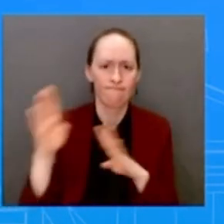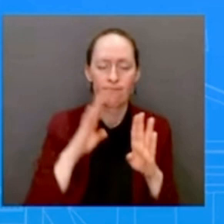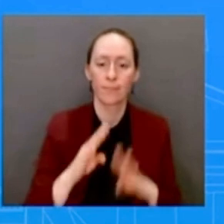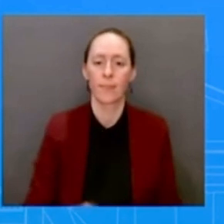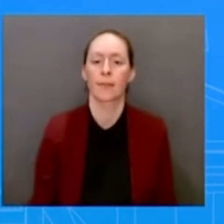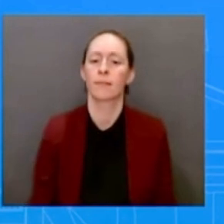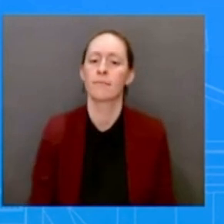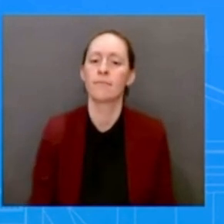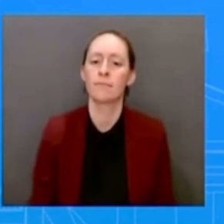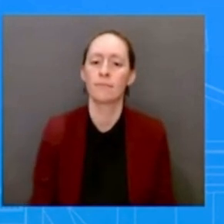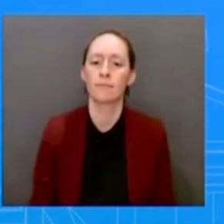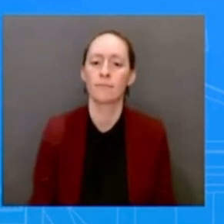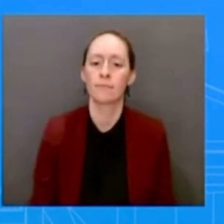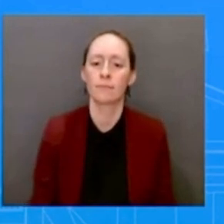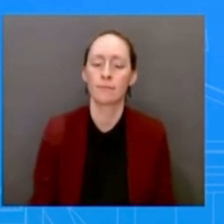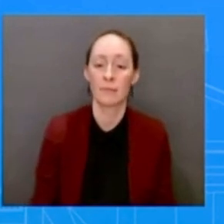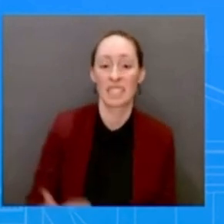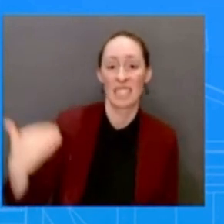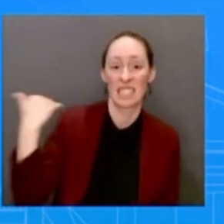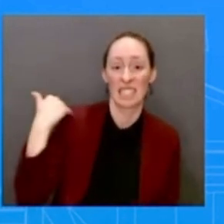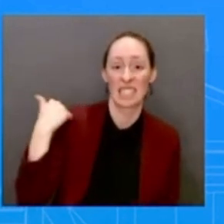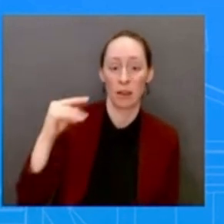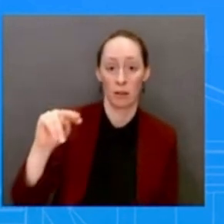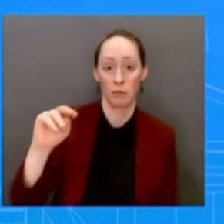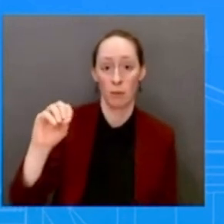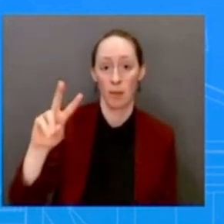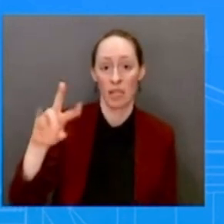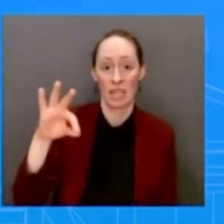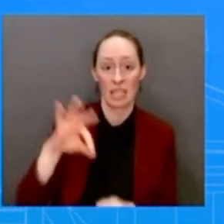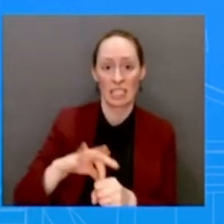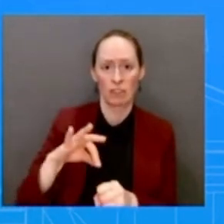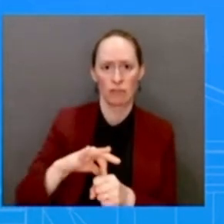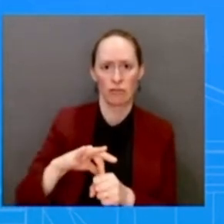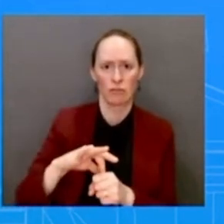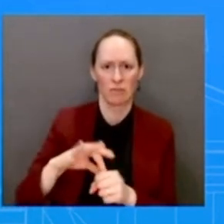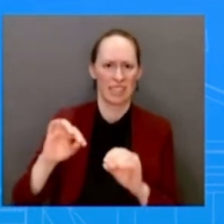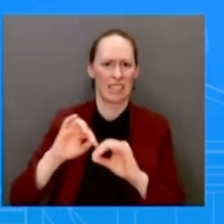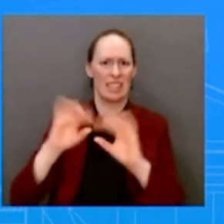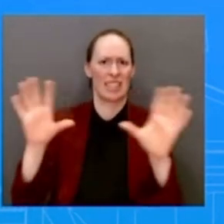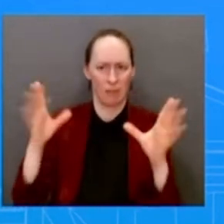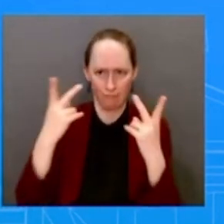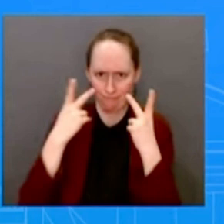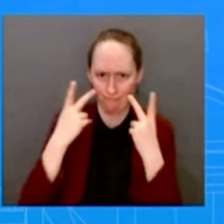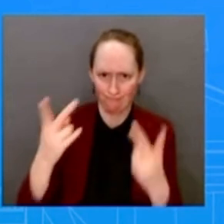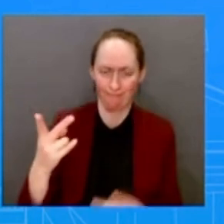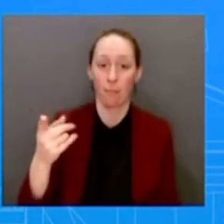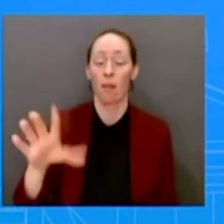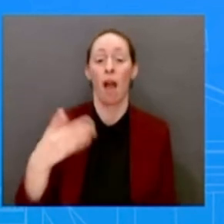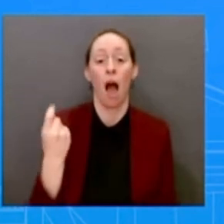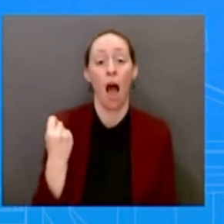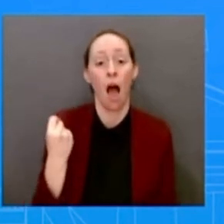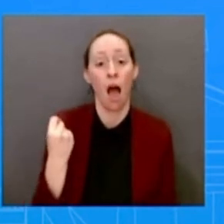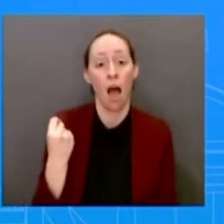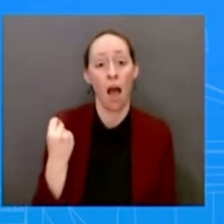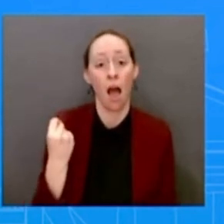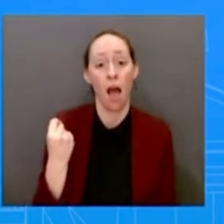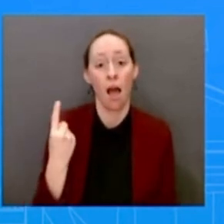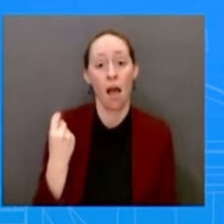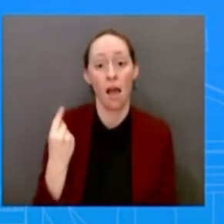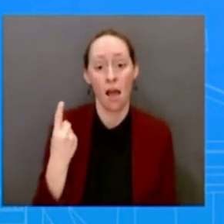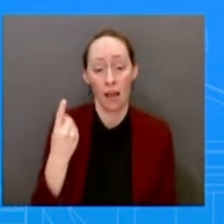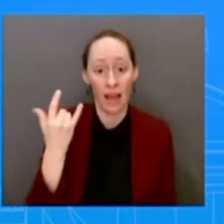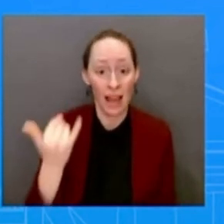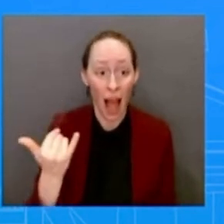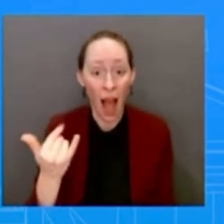to them. But instead of doing anything to address those real issues that are impacting American people, right now you have a governor from